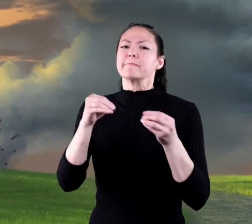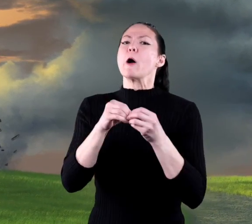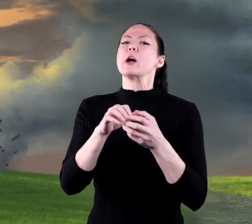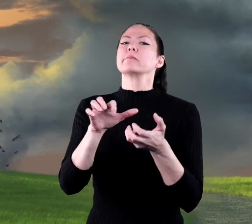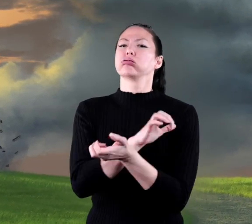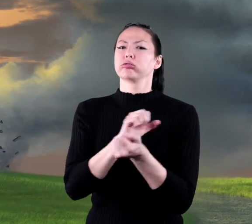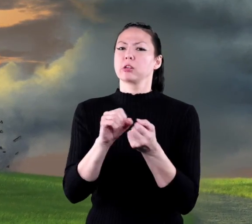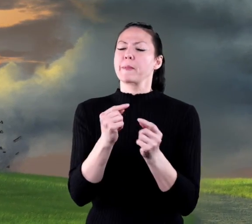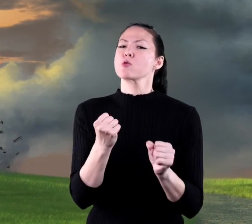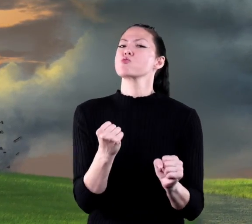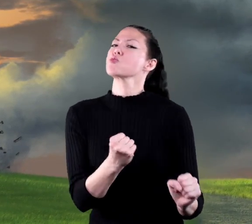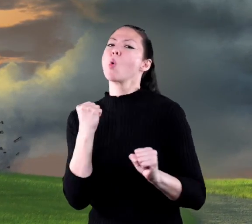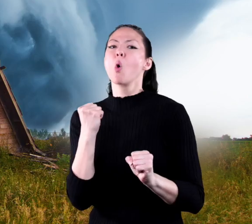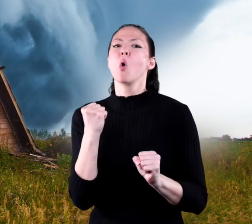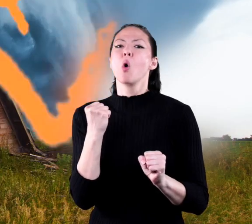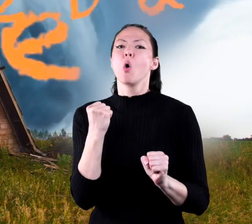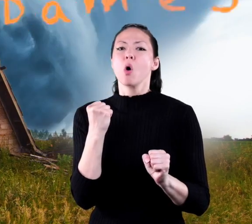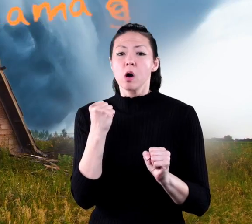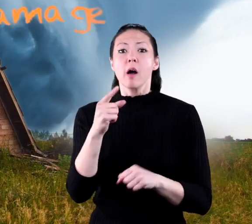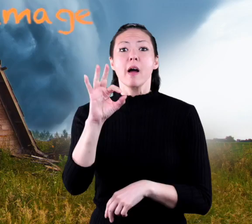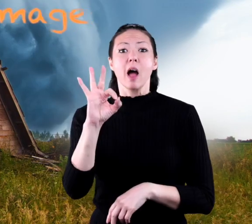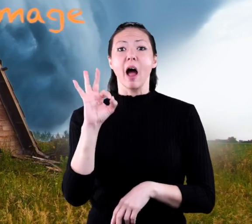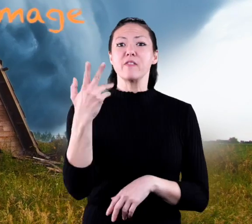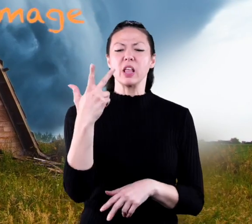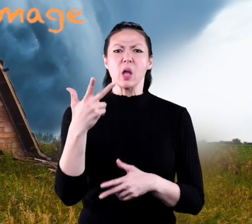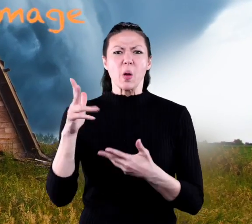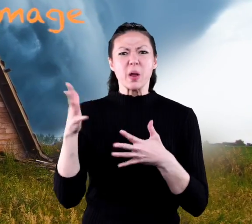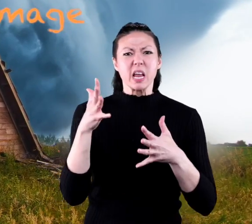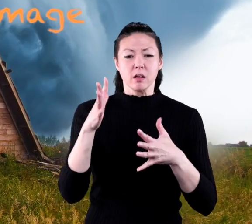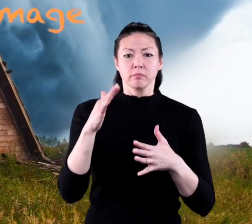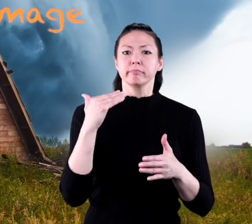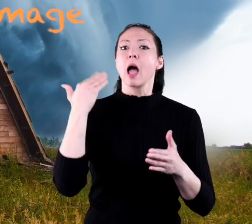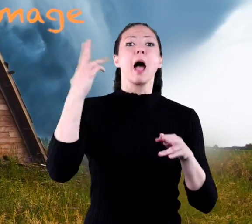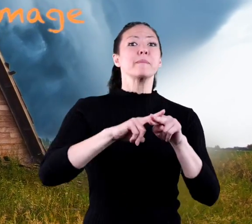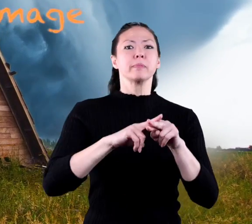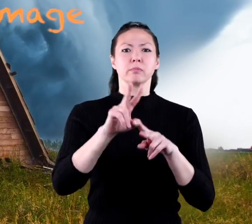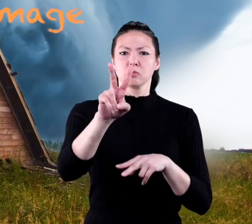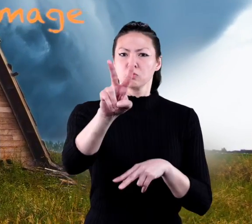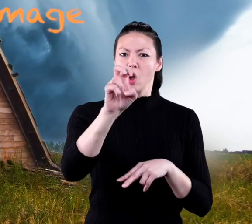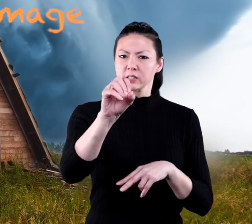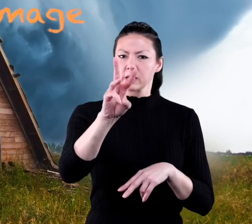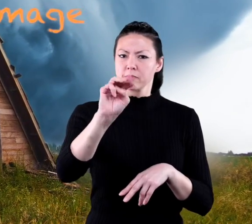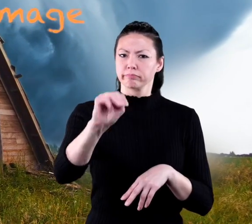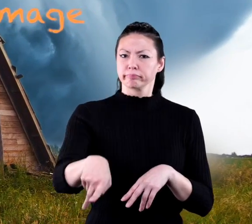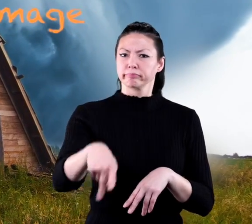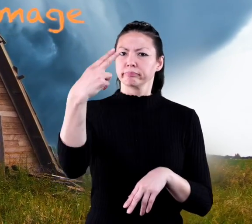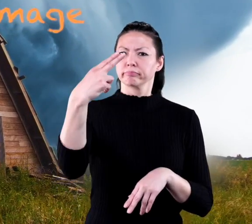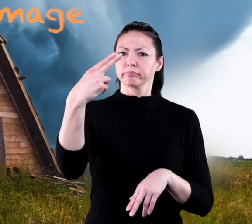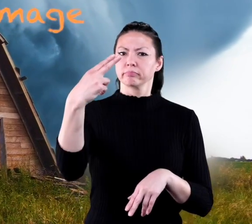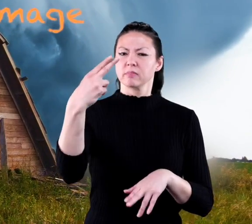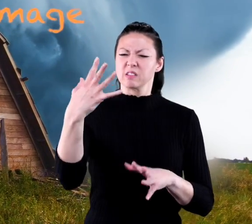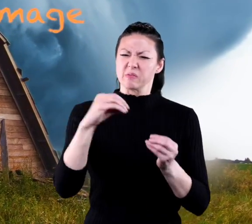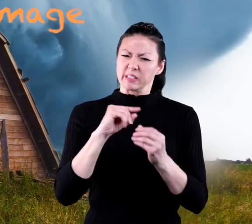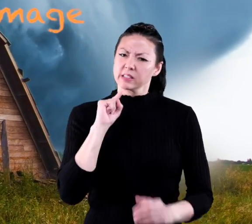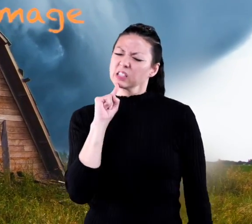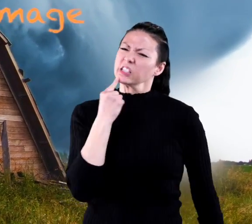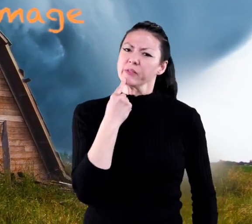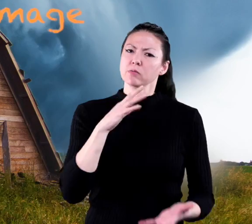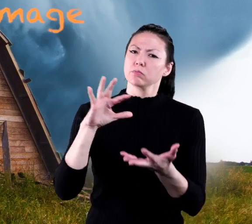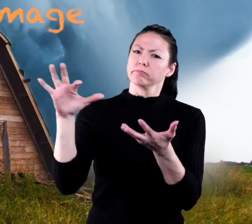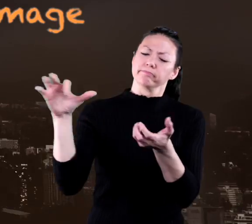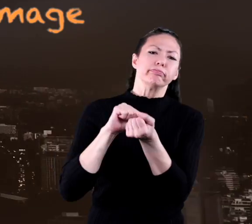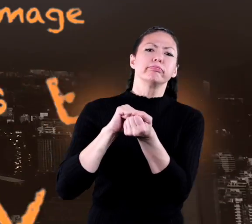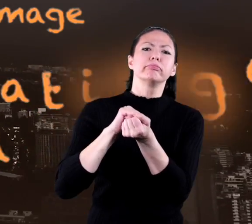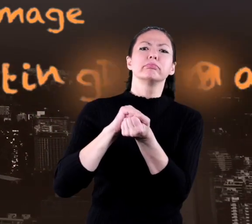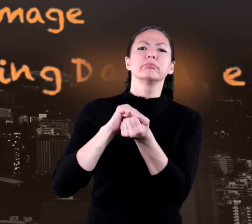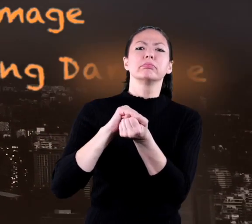damage, a strong tornado. F3, winds up to 206 mph, severe damage.